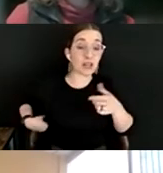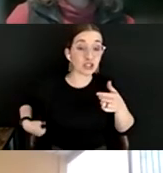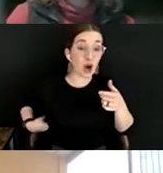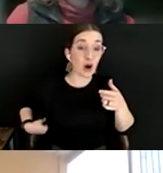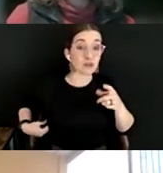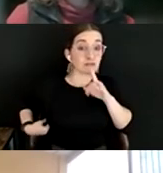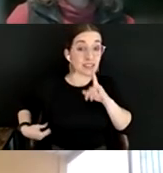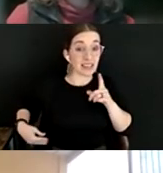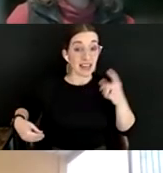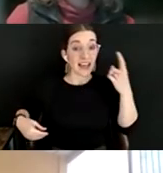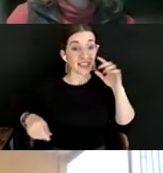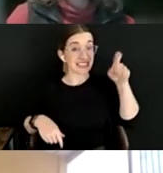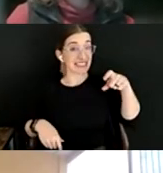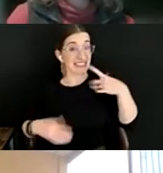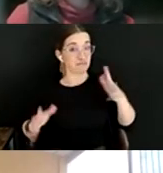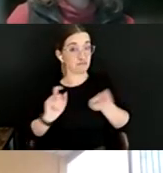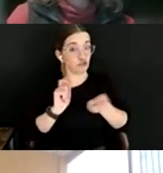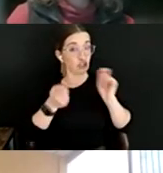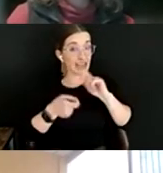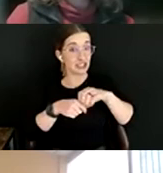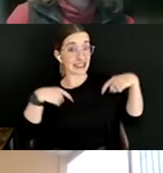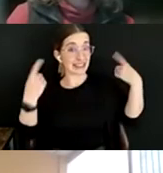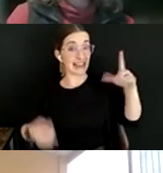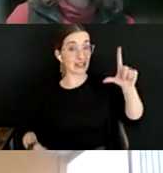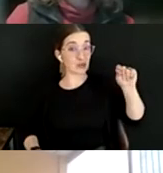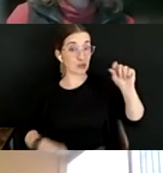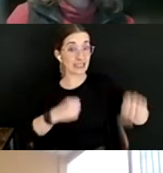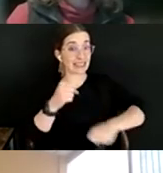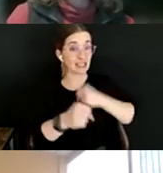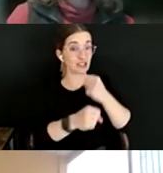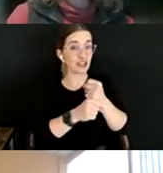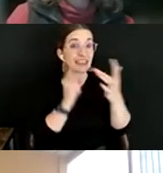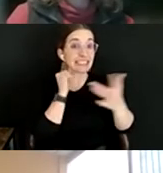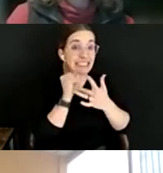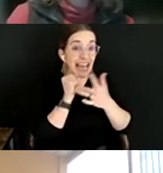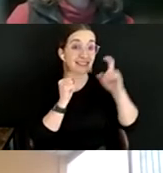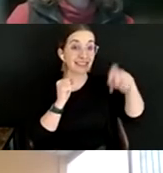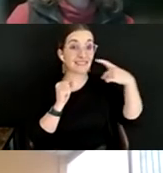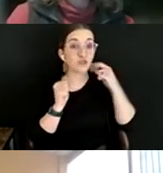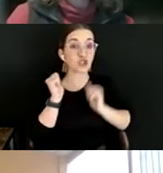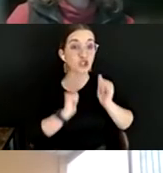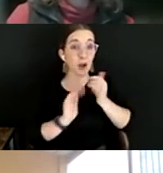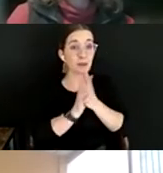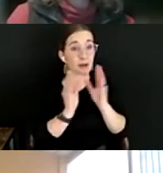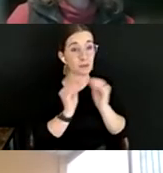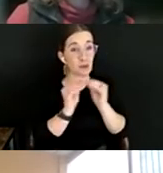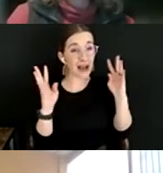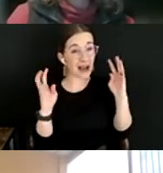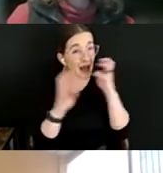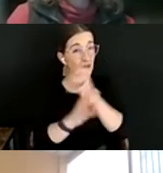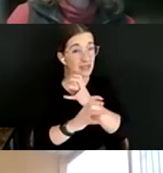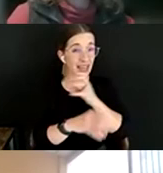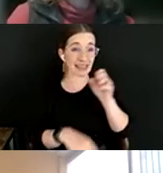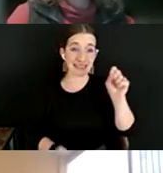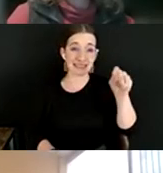have changed also in the last 20 years, the technical needs of shows have gotten way more complicated. You know, it's a